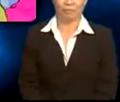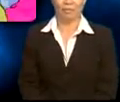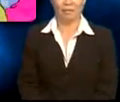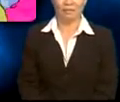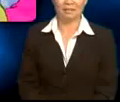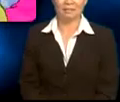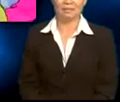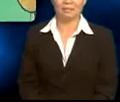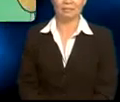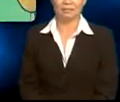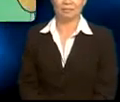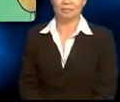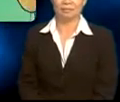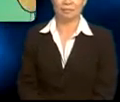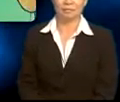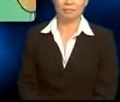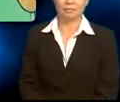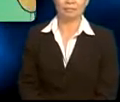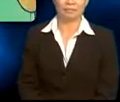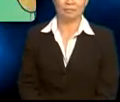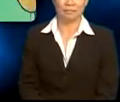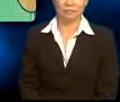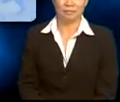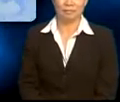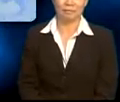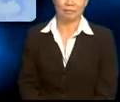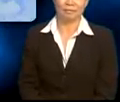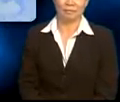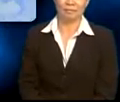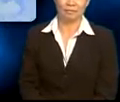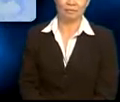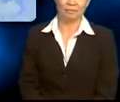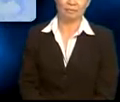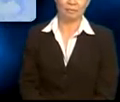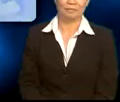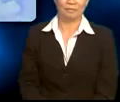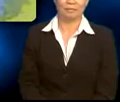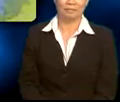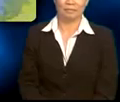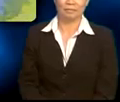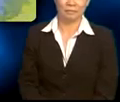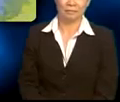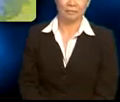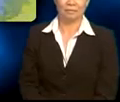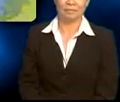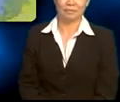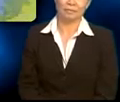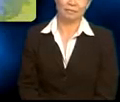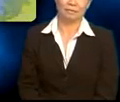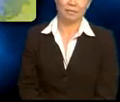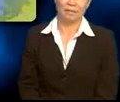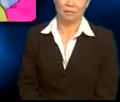the song Put your hands together and just sing along. Come on everybody,